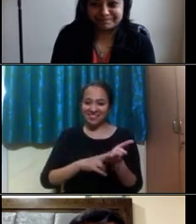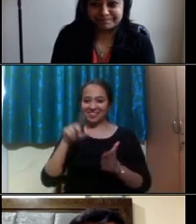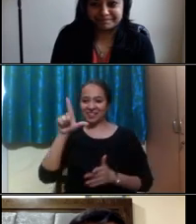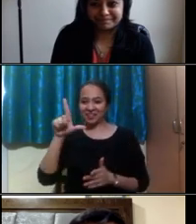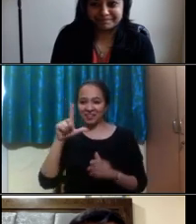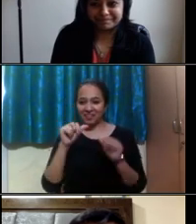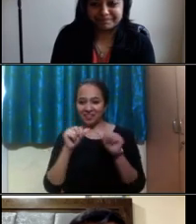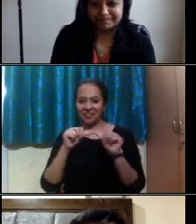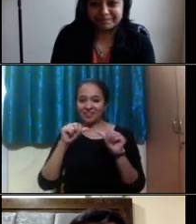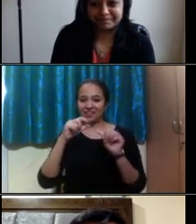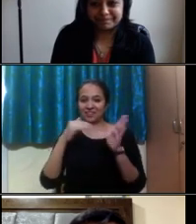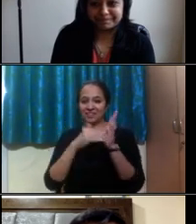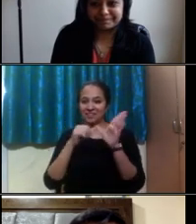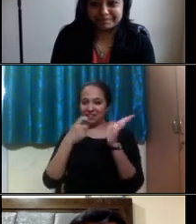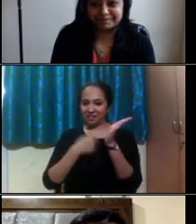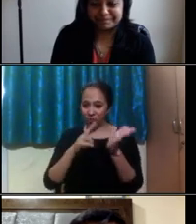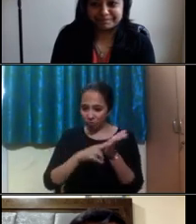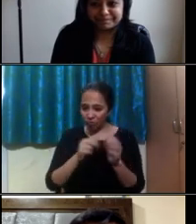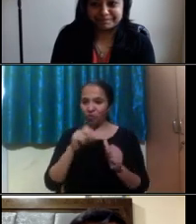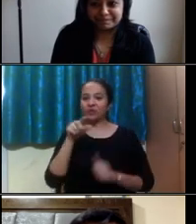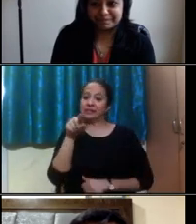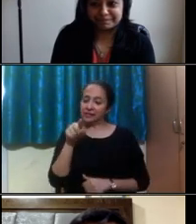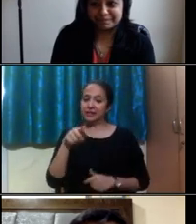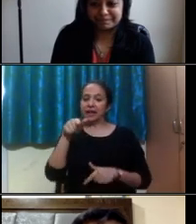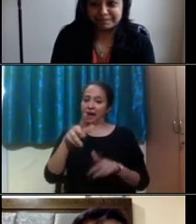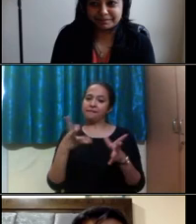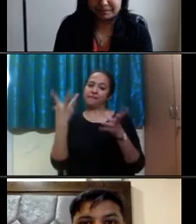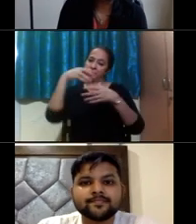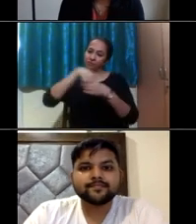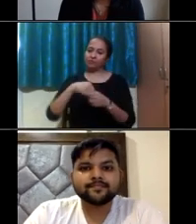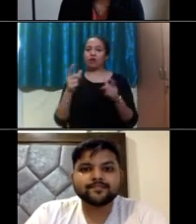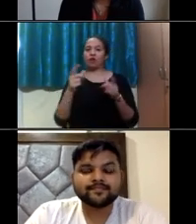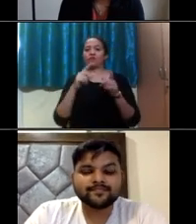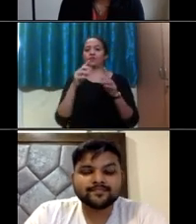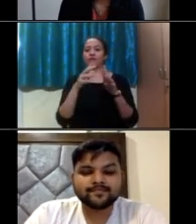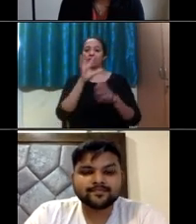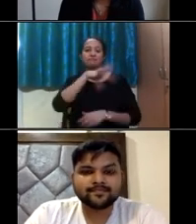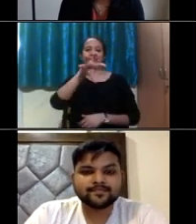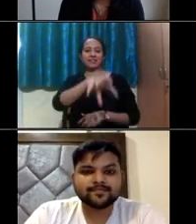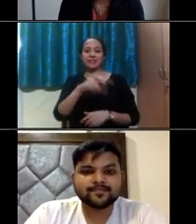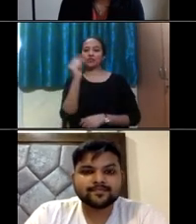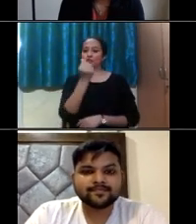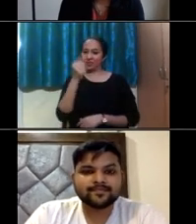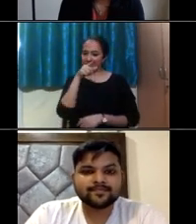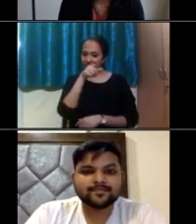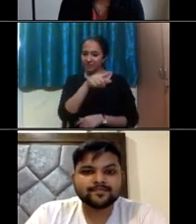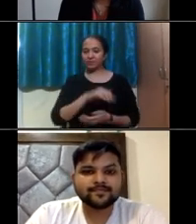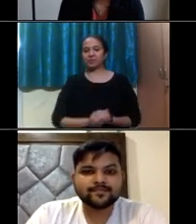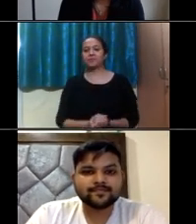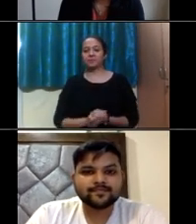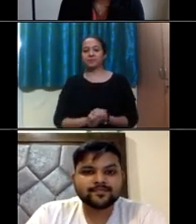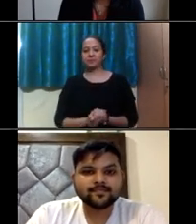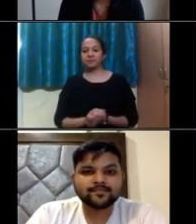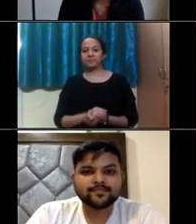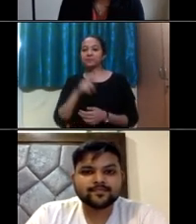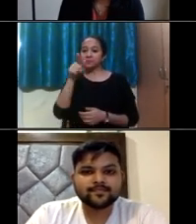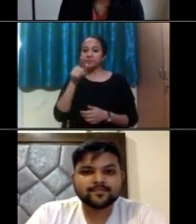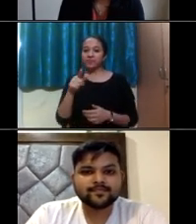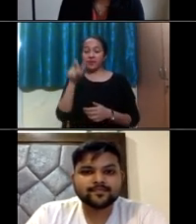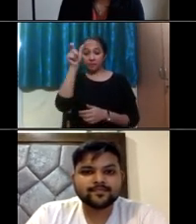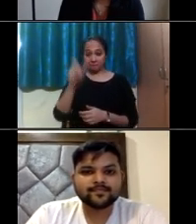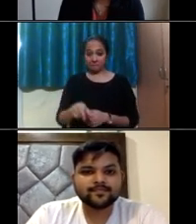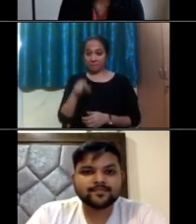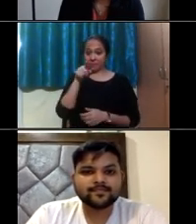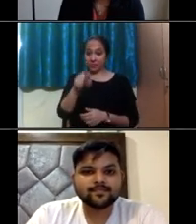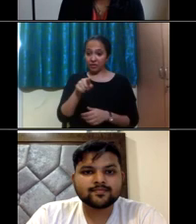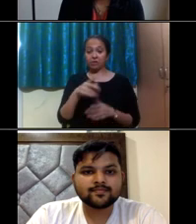of the Disability Resource Center at Missouri State University in Springfield, Missouri, USA. He's a graduate from Missouri